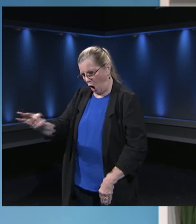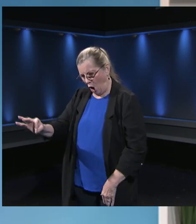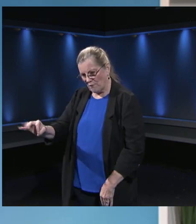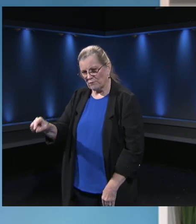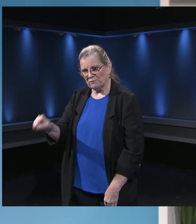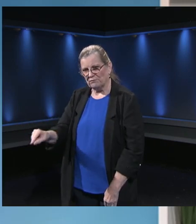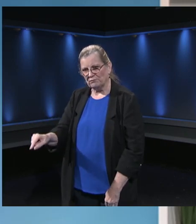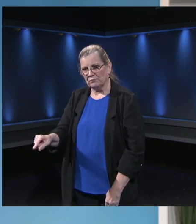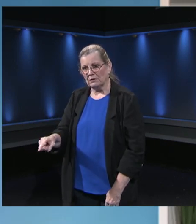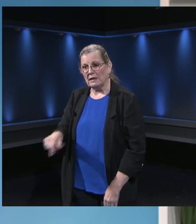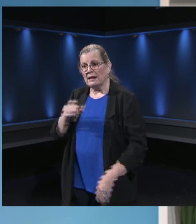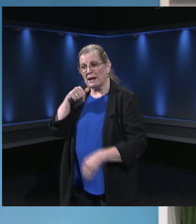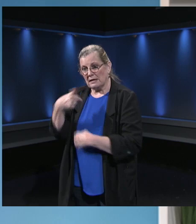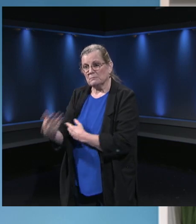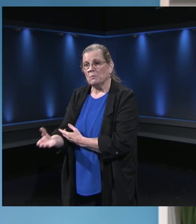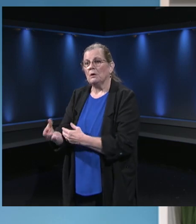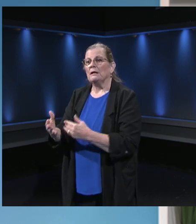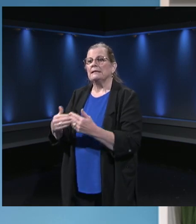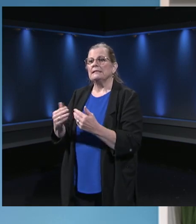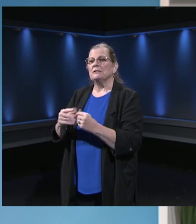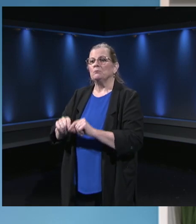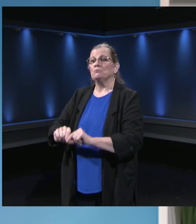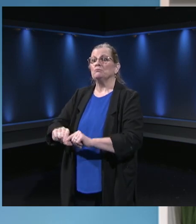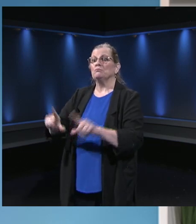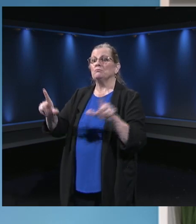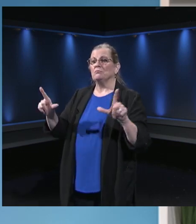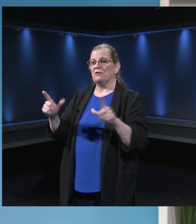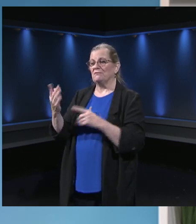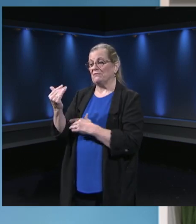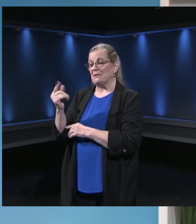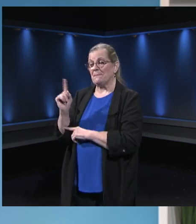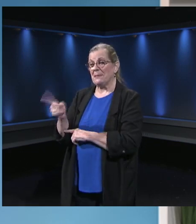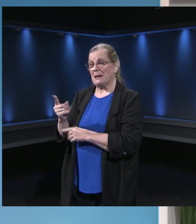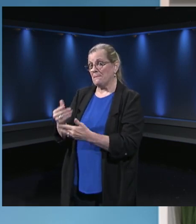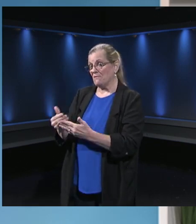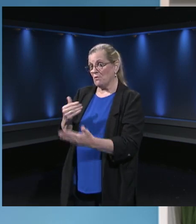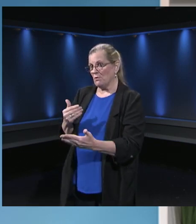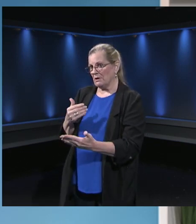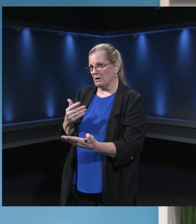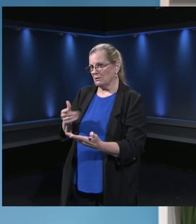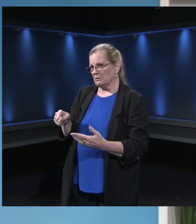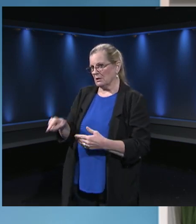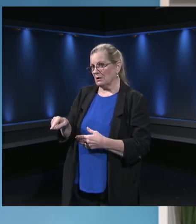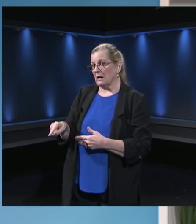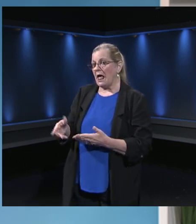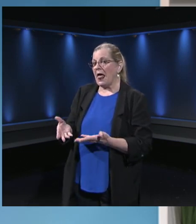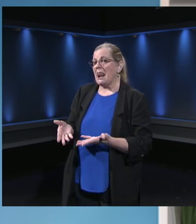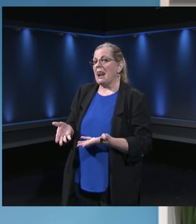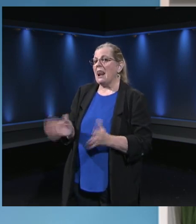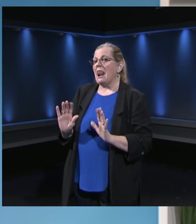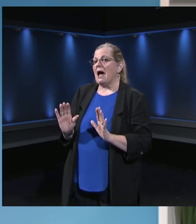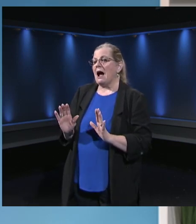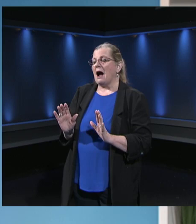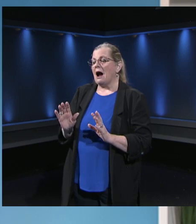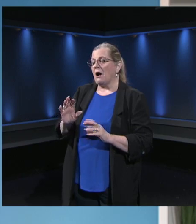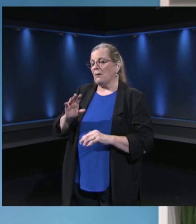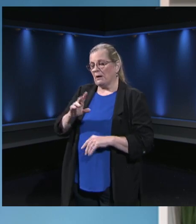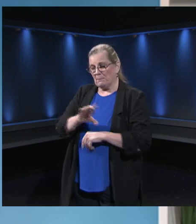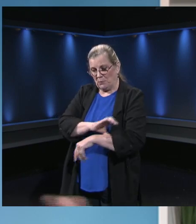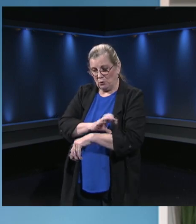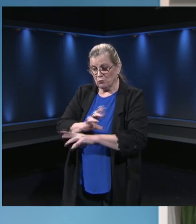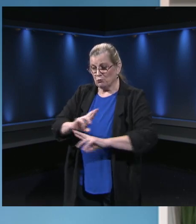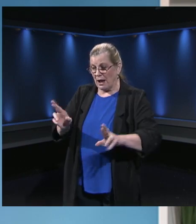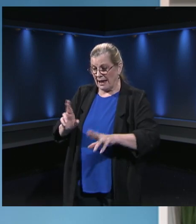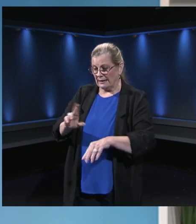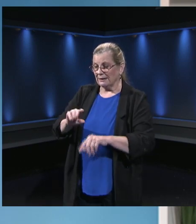about 15 minutes or so before you really need it. Because what that does is allow the computer to reset itself and go out and grab the updates it